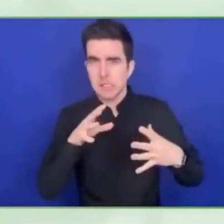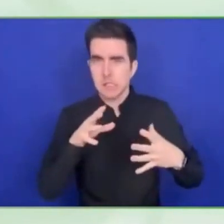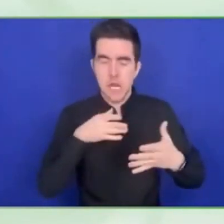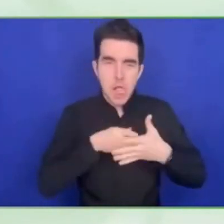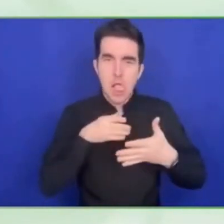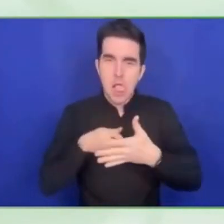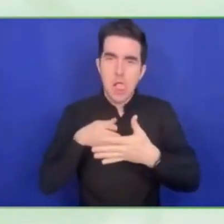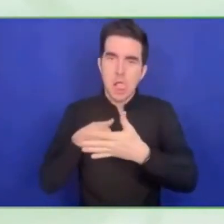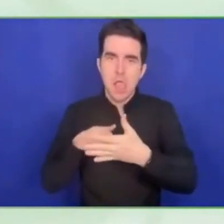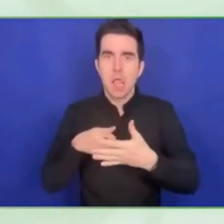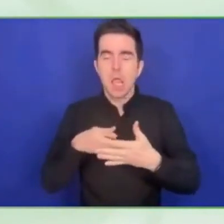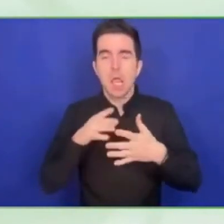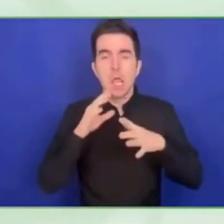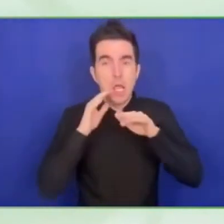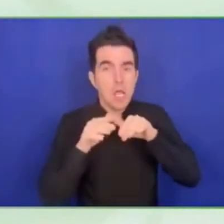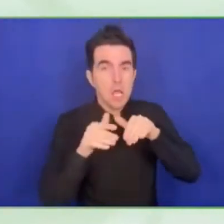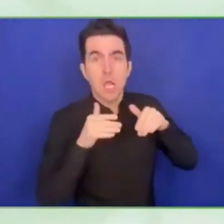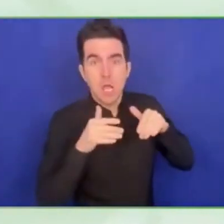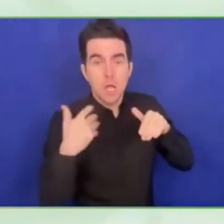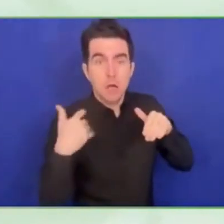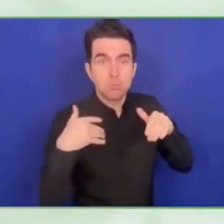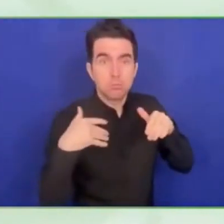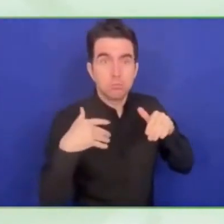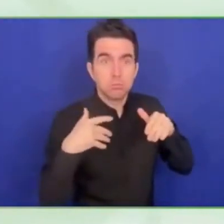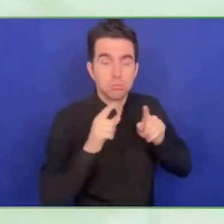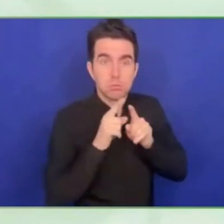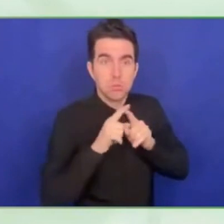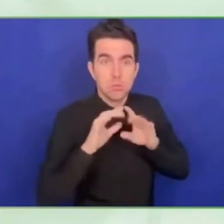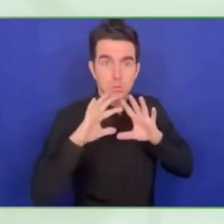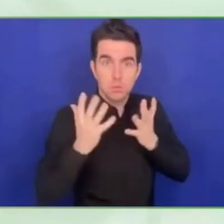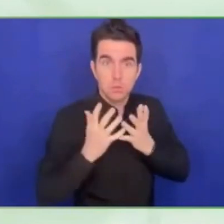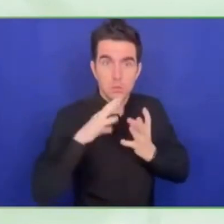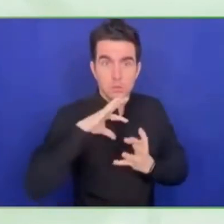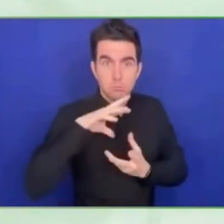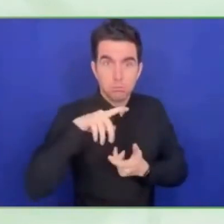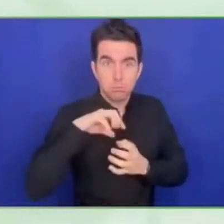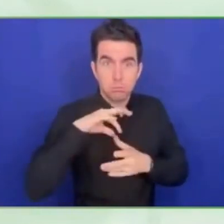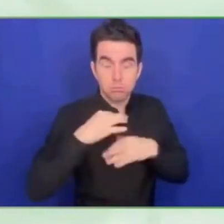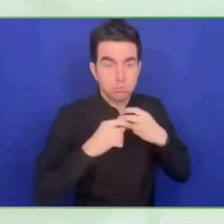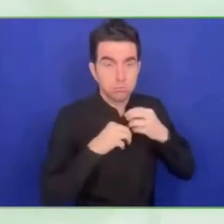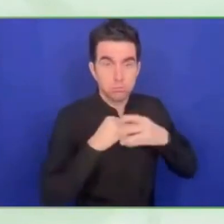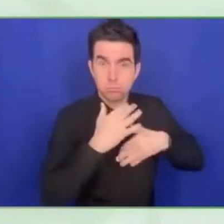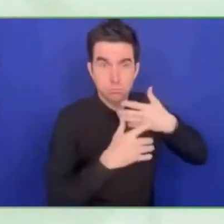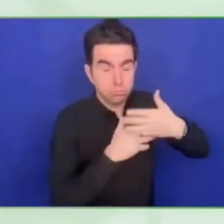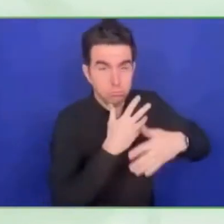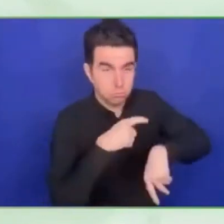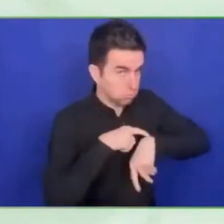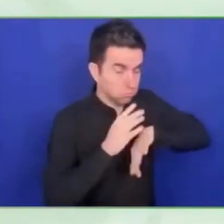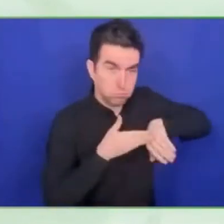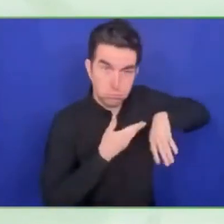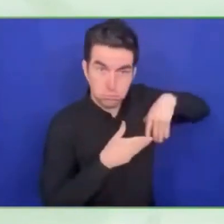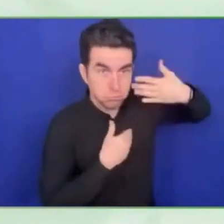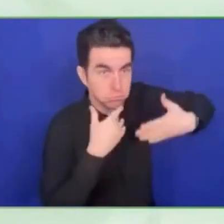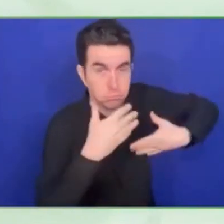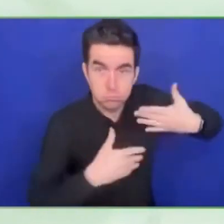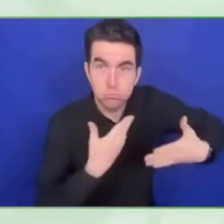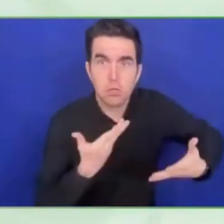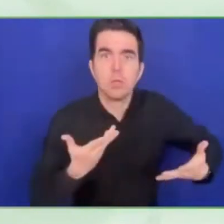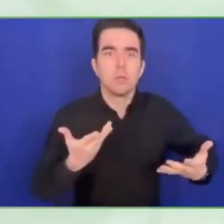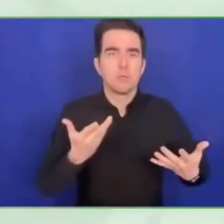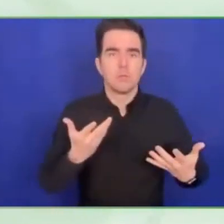disabilities, we have to think about now. So Innovate Now was started